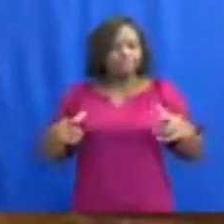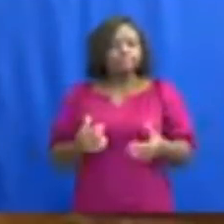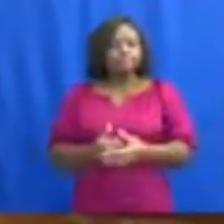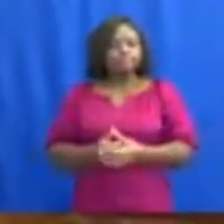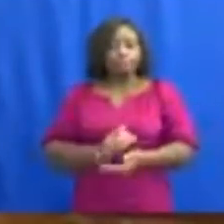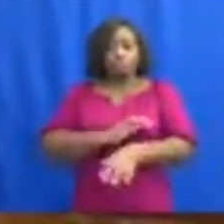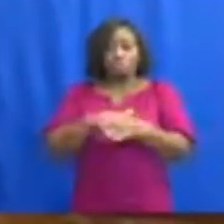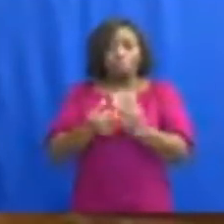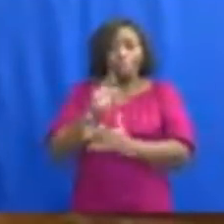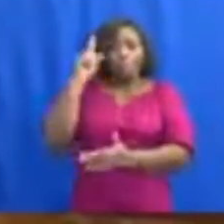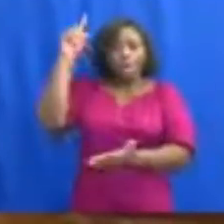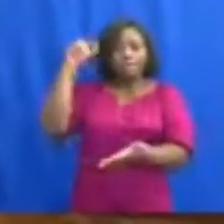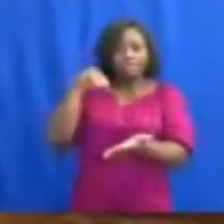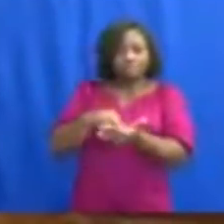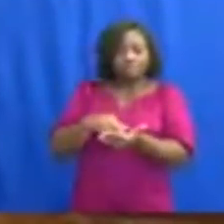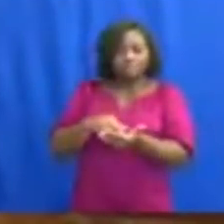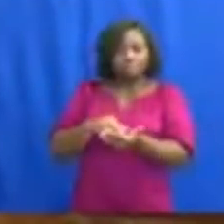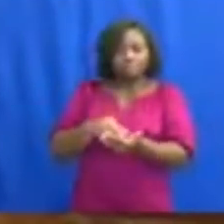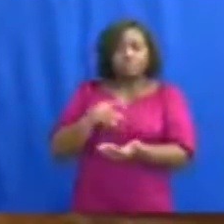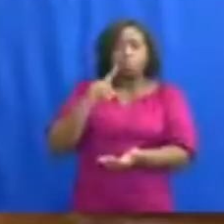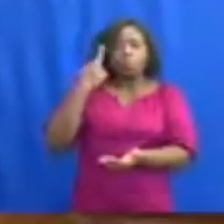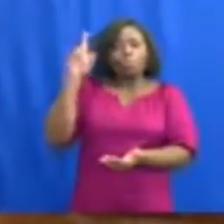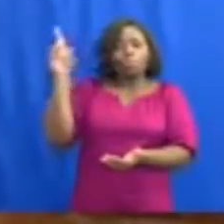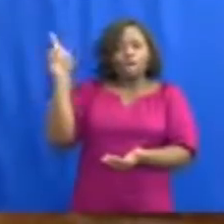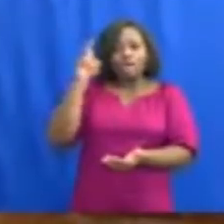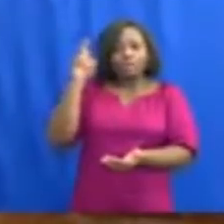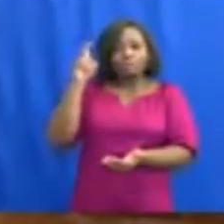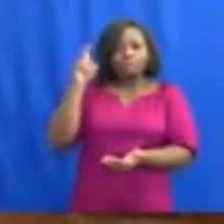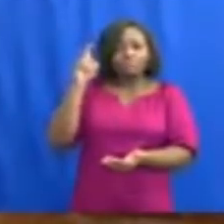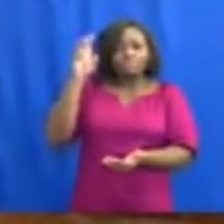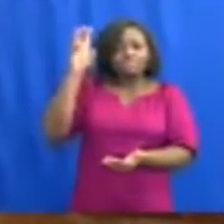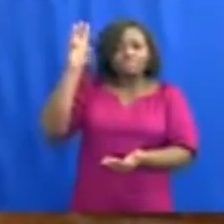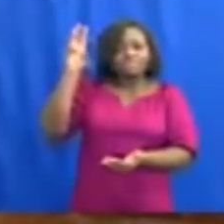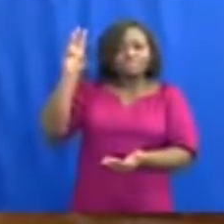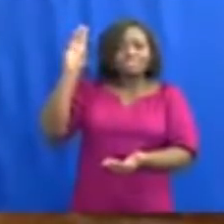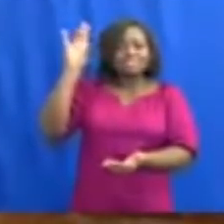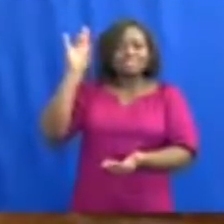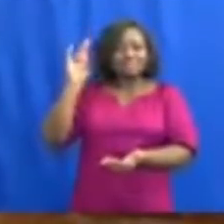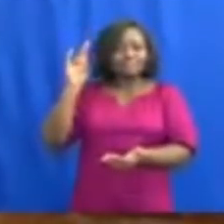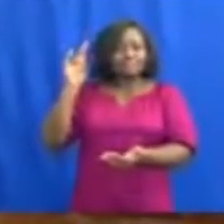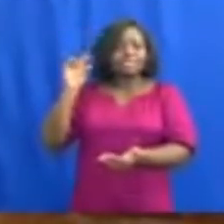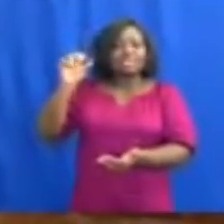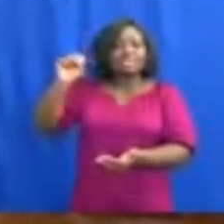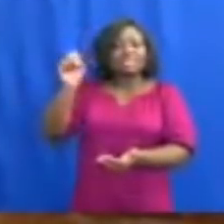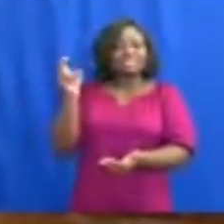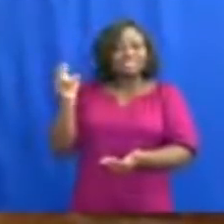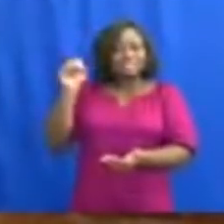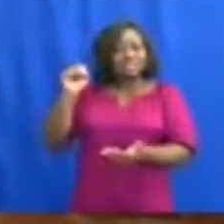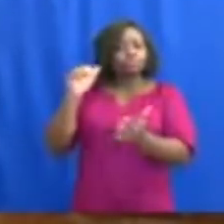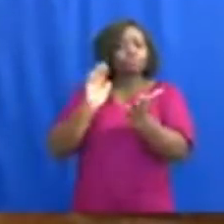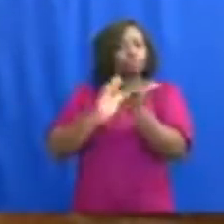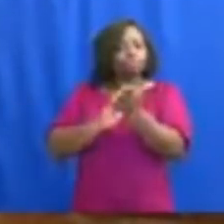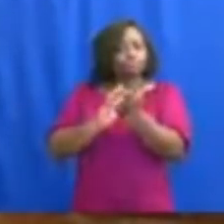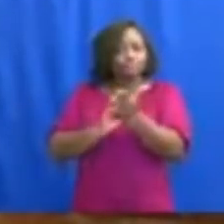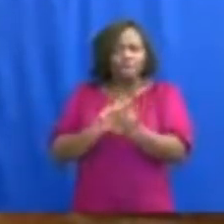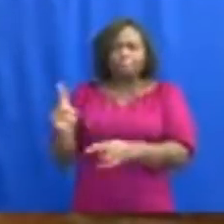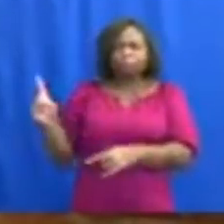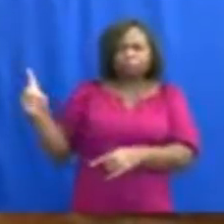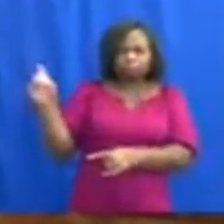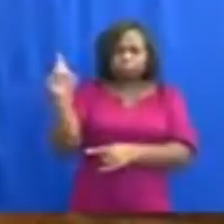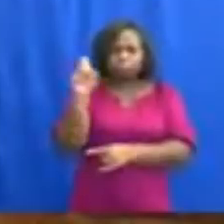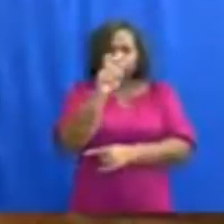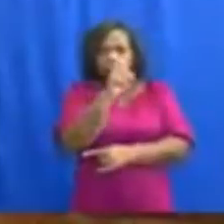1,167 senior high schools in the country have been fumigated